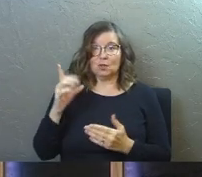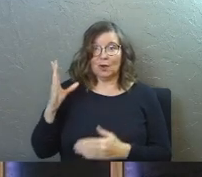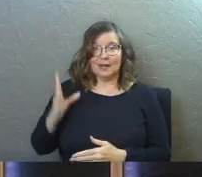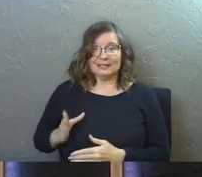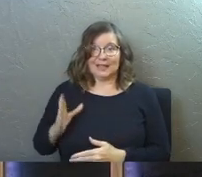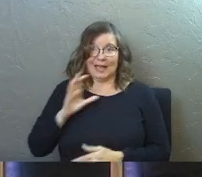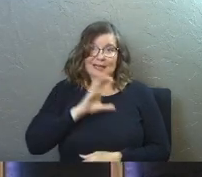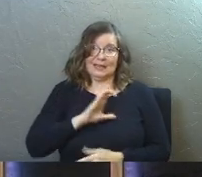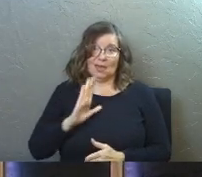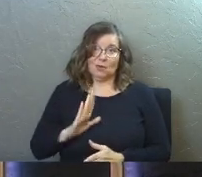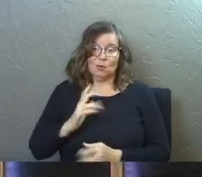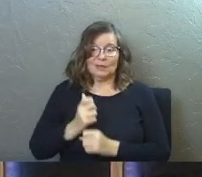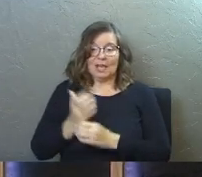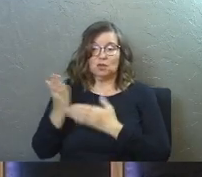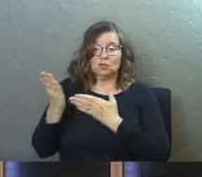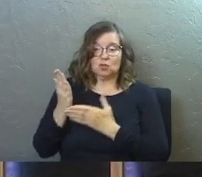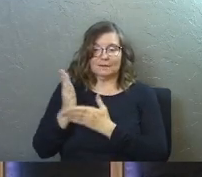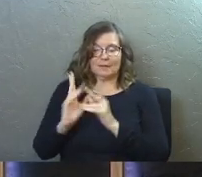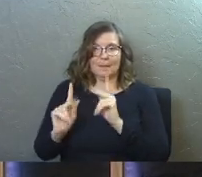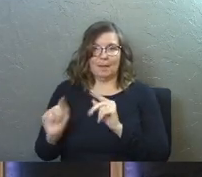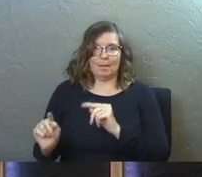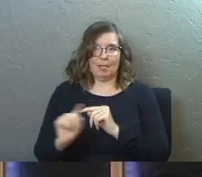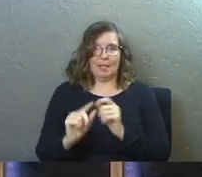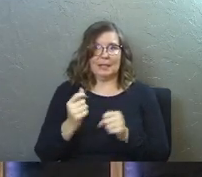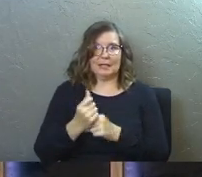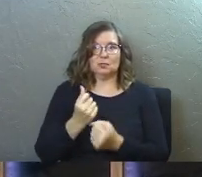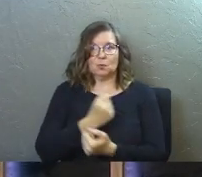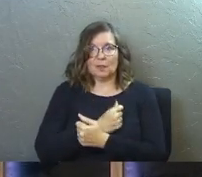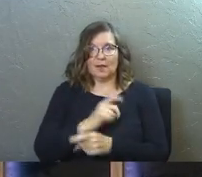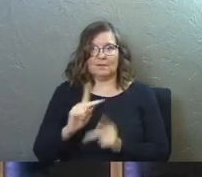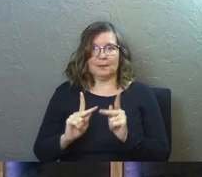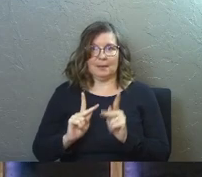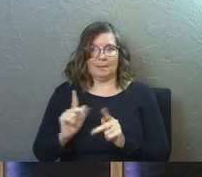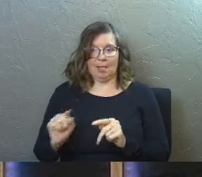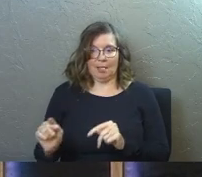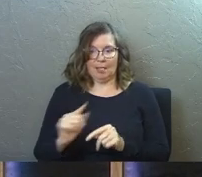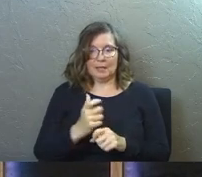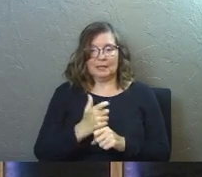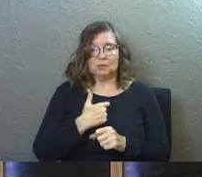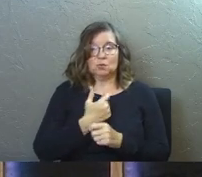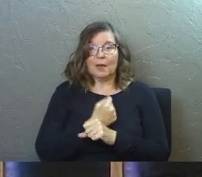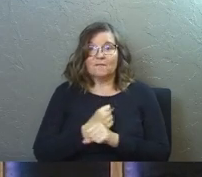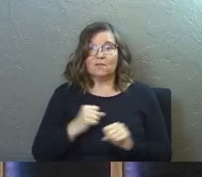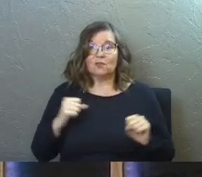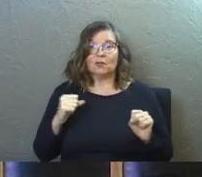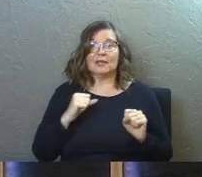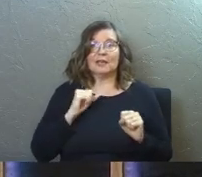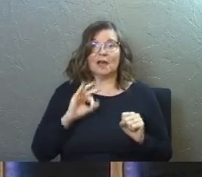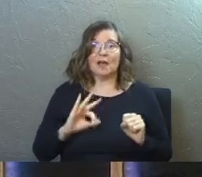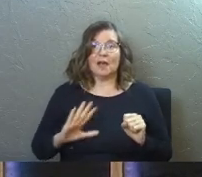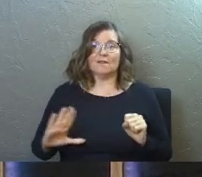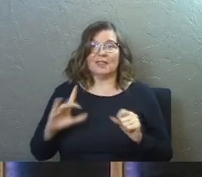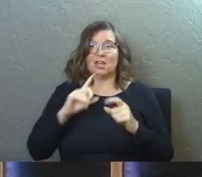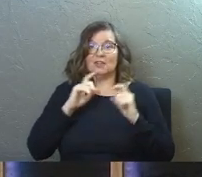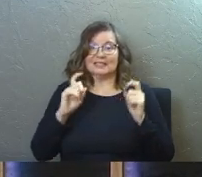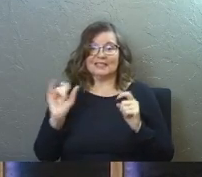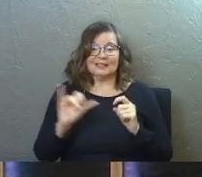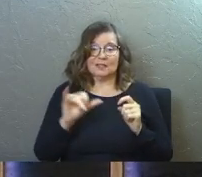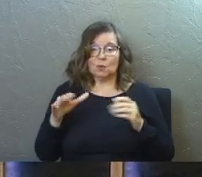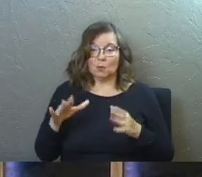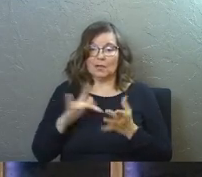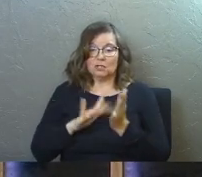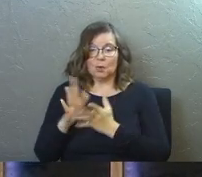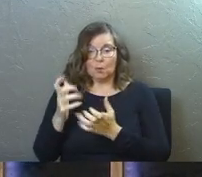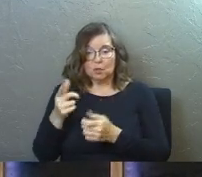a side character who gets to serve some people and gets to love some people and gets to get free of their sin. Just the way